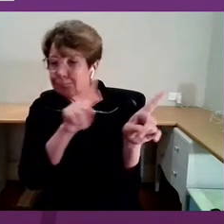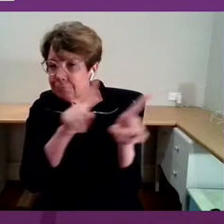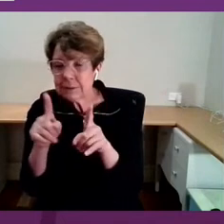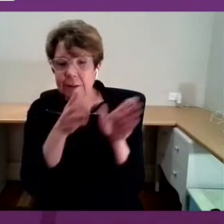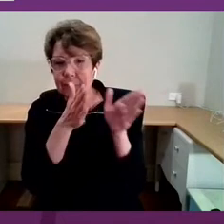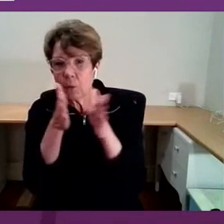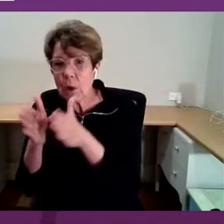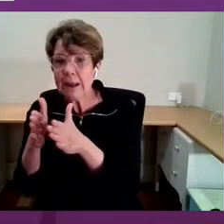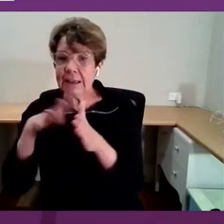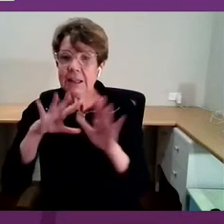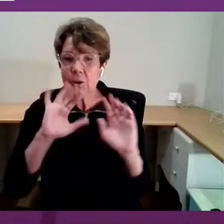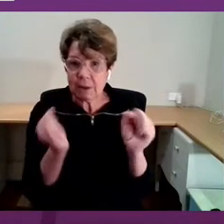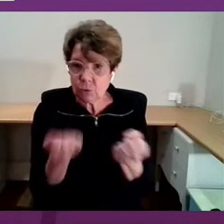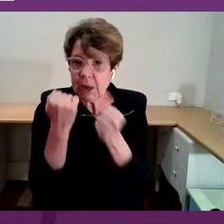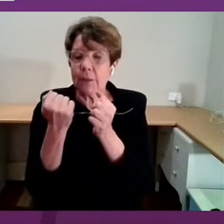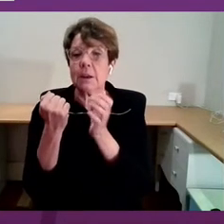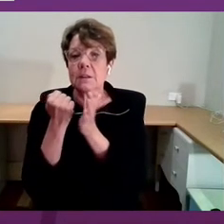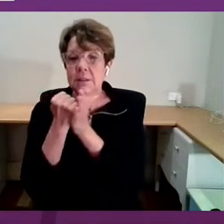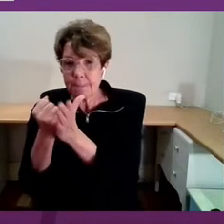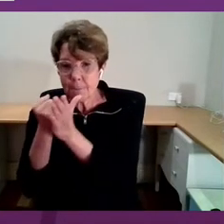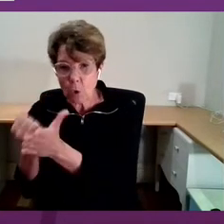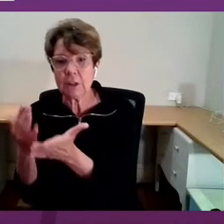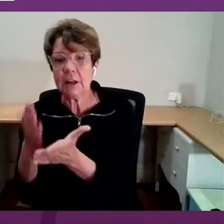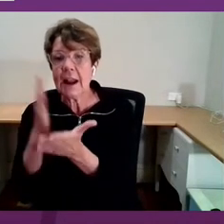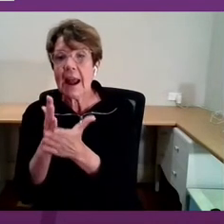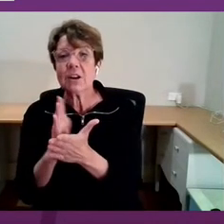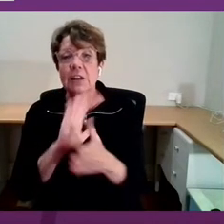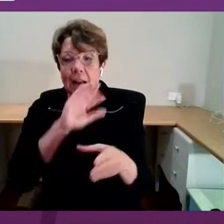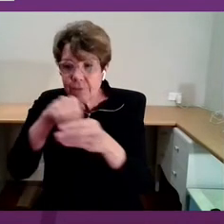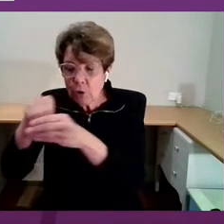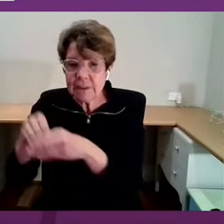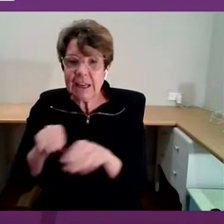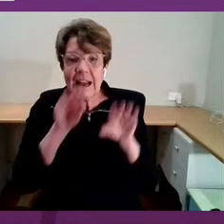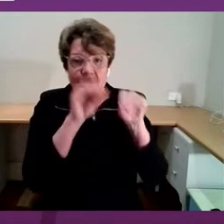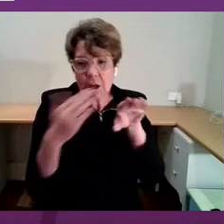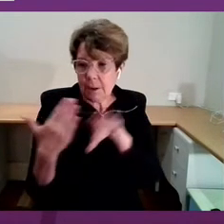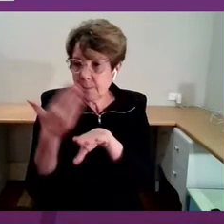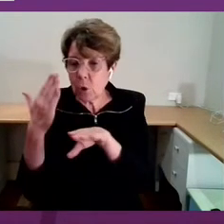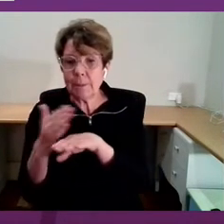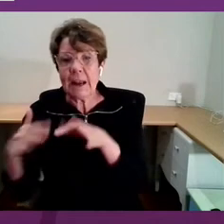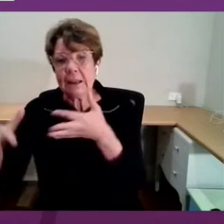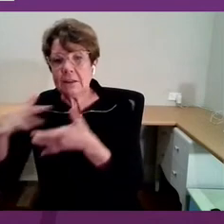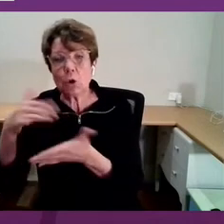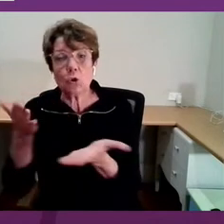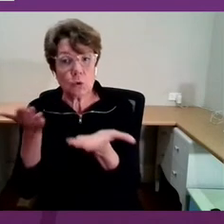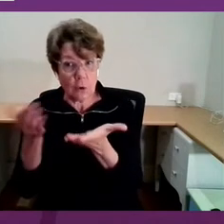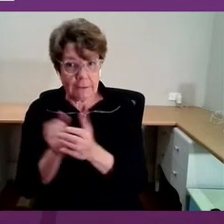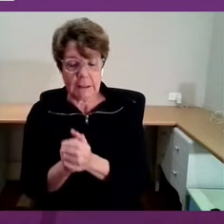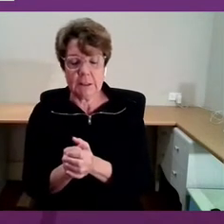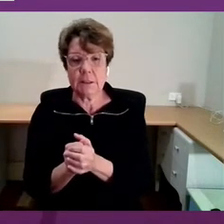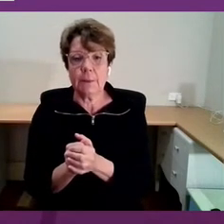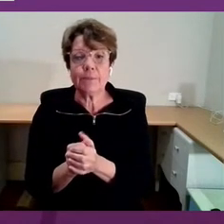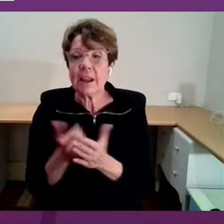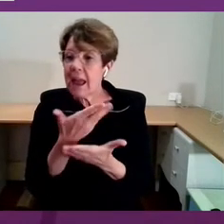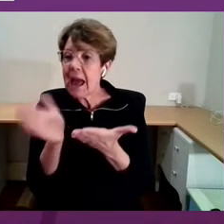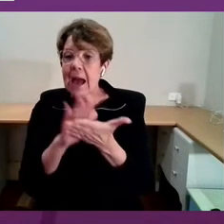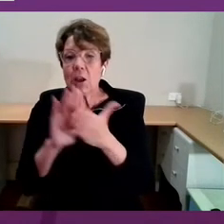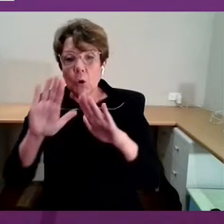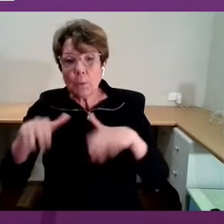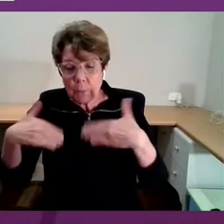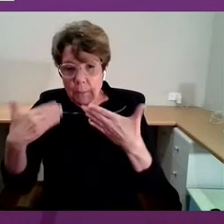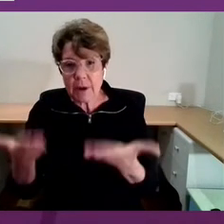supported and supplied within education, employment and social services. The way you provide social connection,